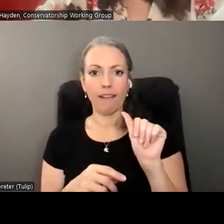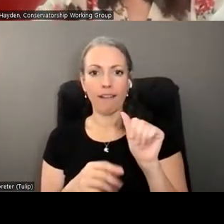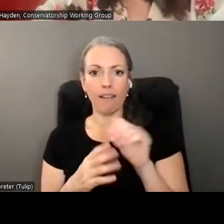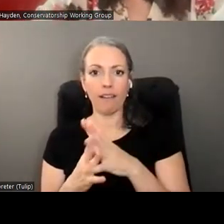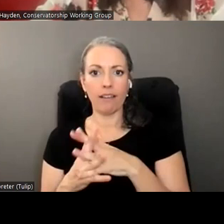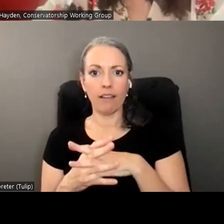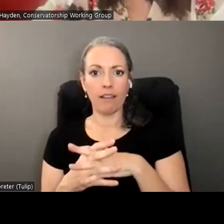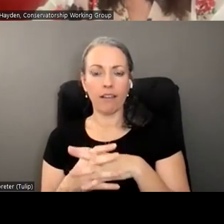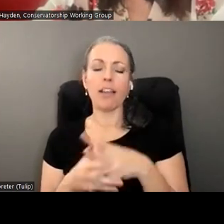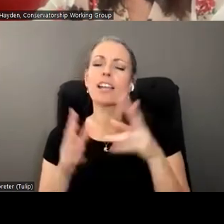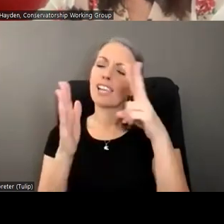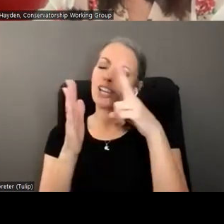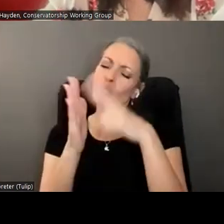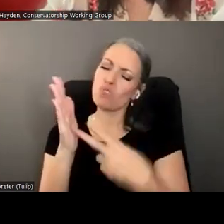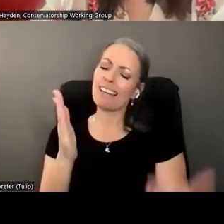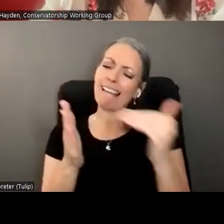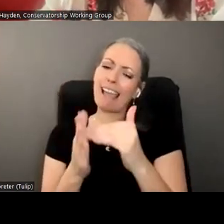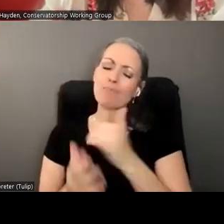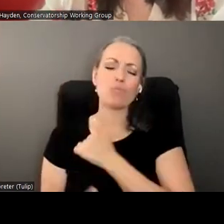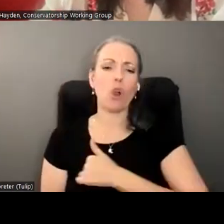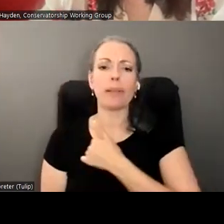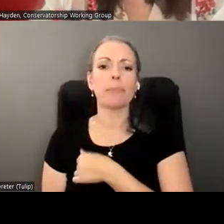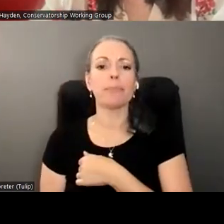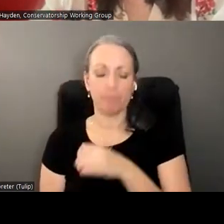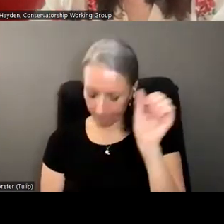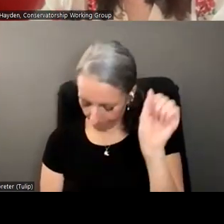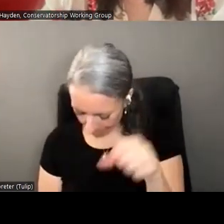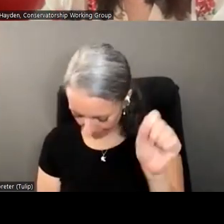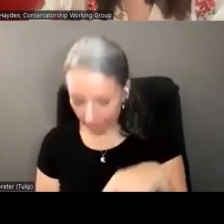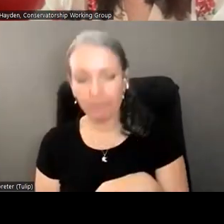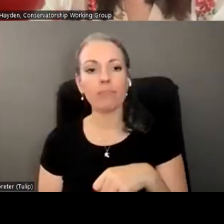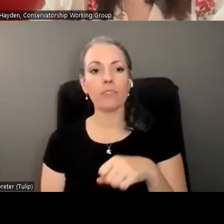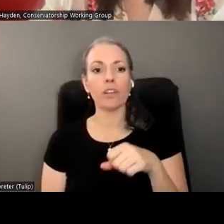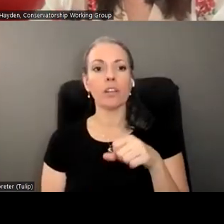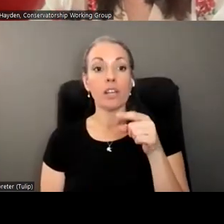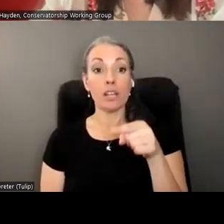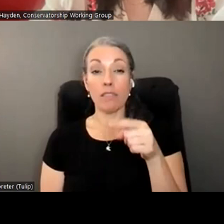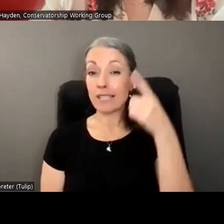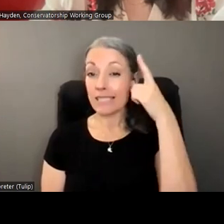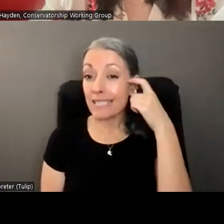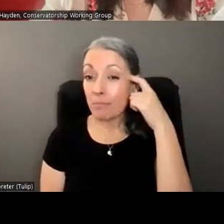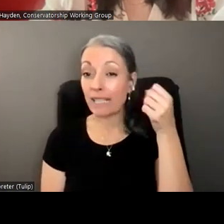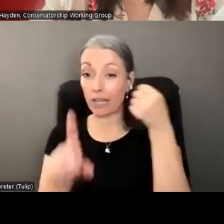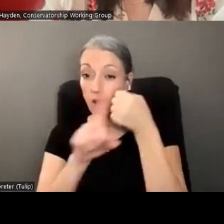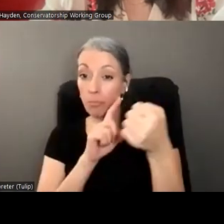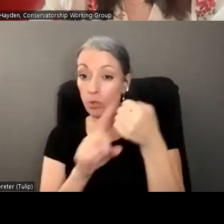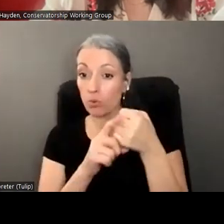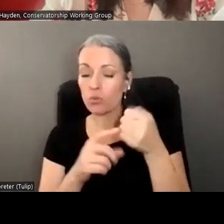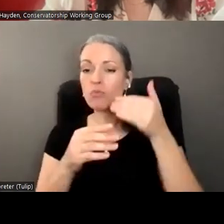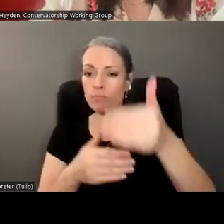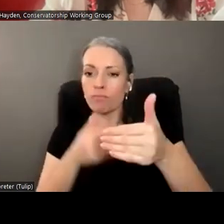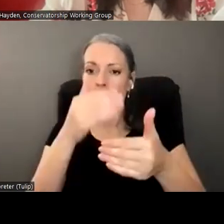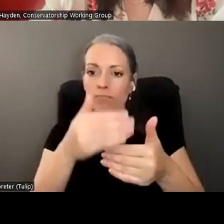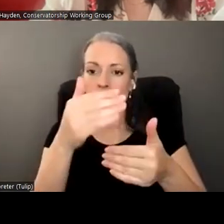Can you read that question again? Absolutely. Due to the suspected abuse, what steps can be taken